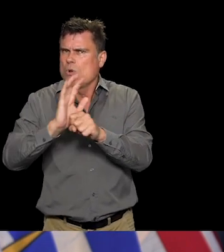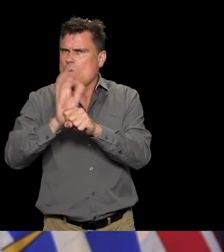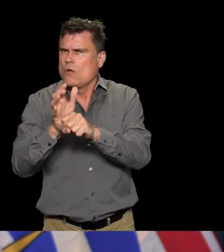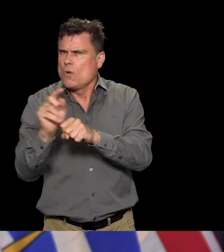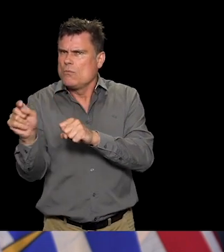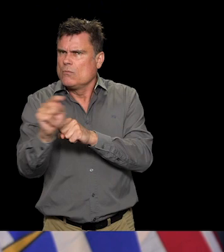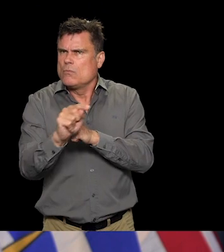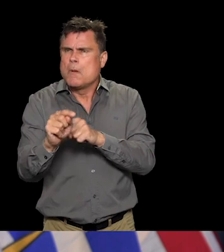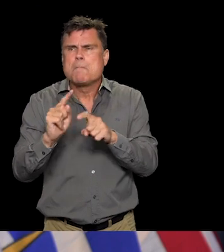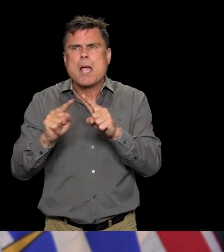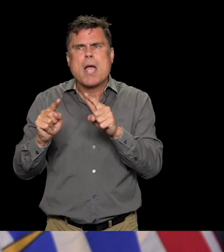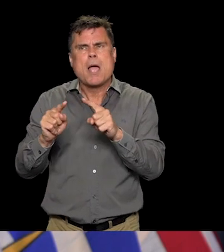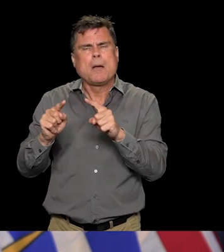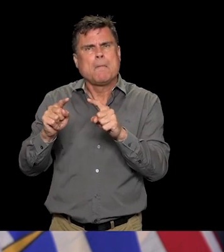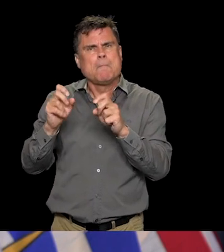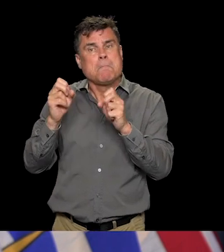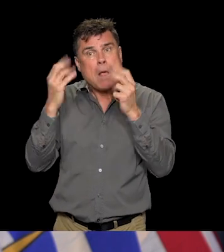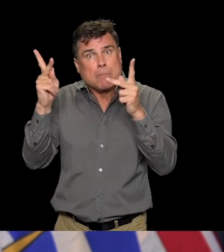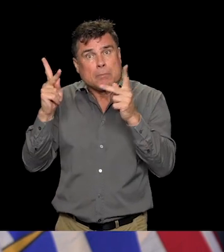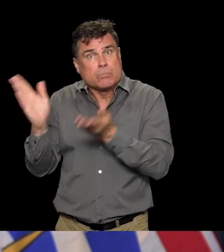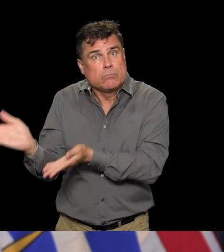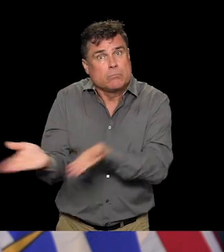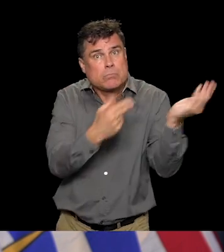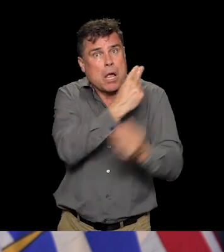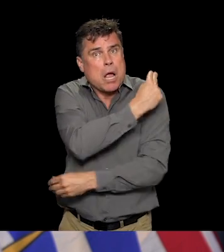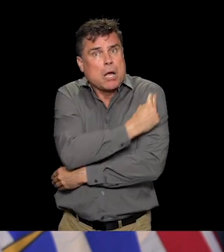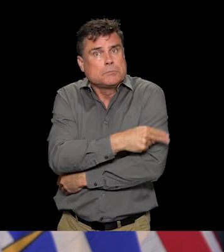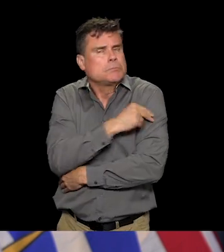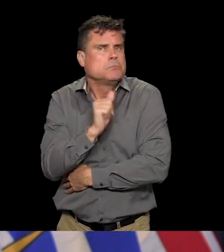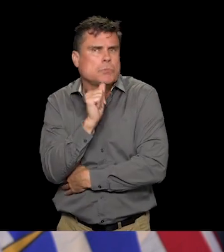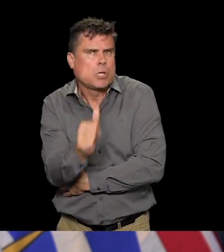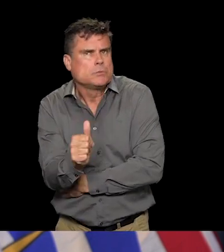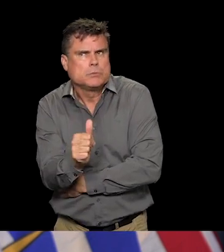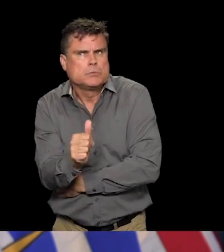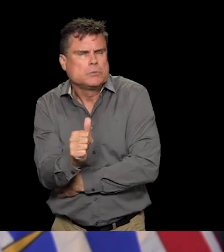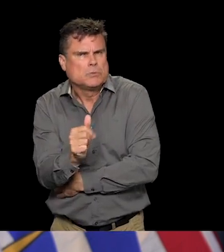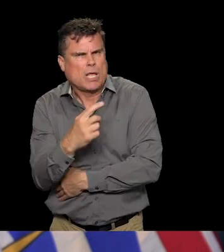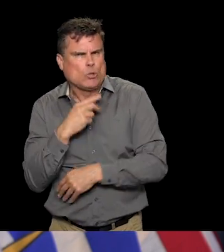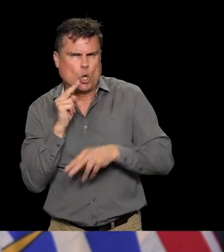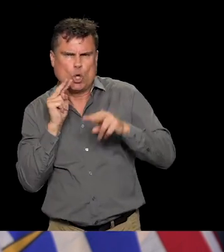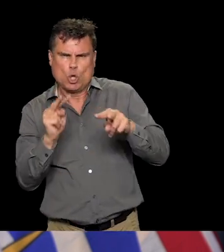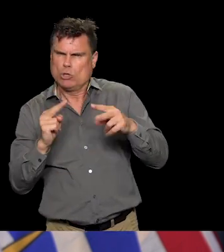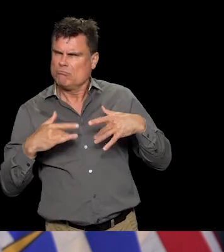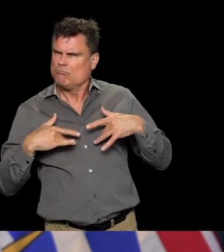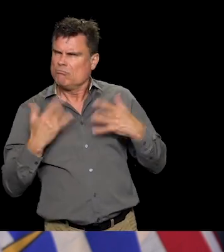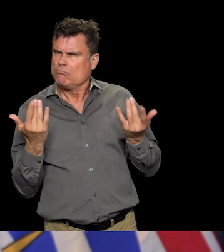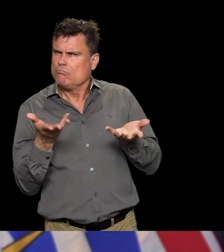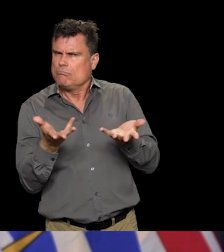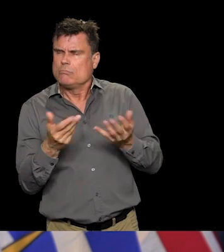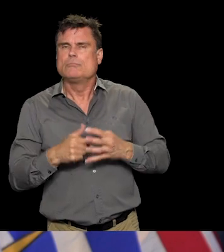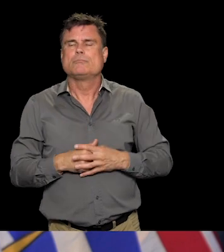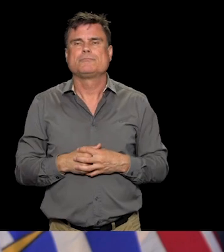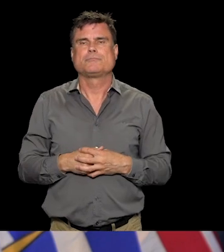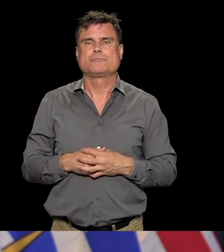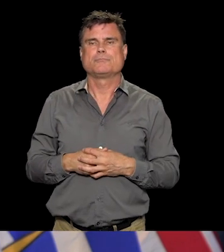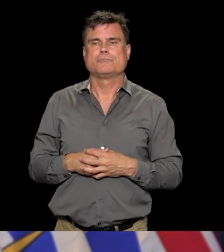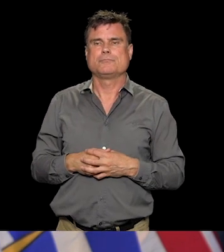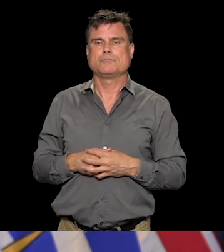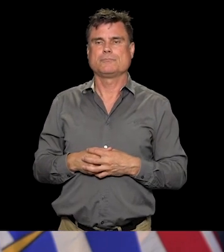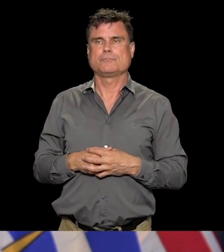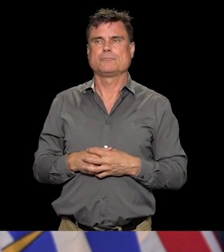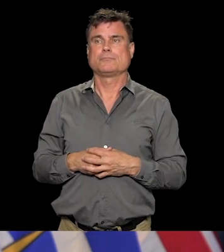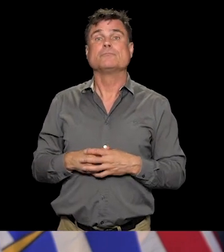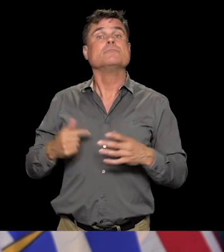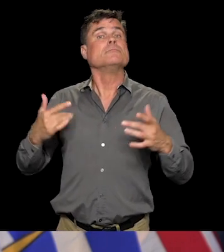I will say as well, I mean, one of the biggest concerning areas in the United States is some of the American Indian communities, both